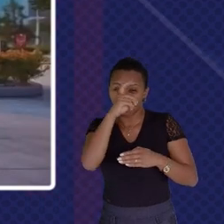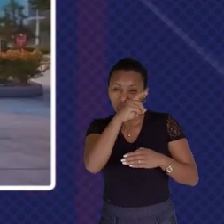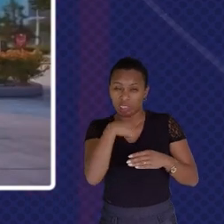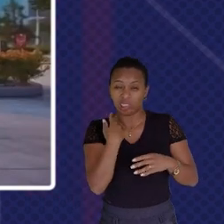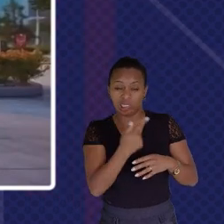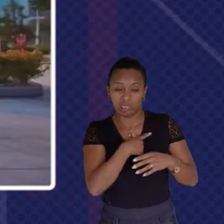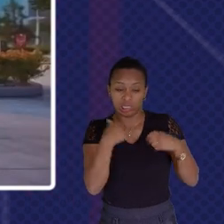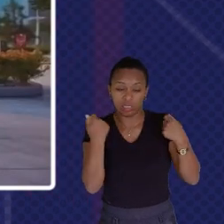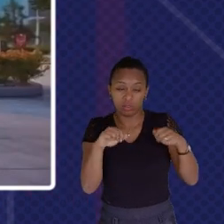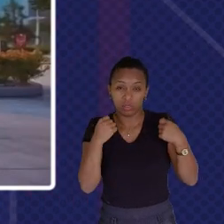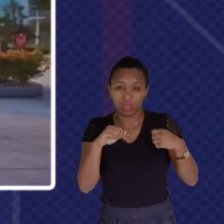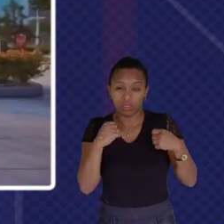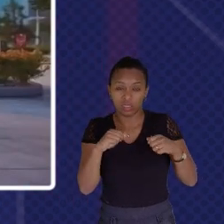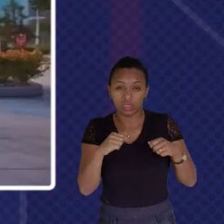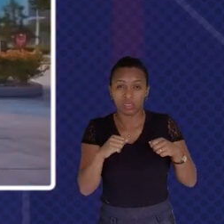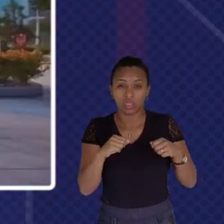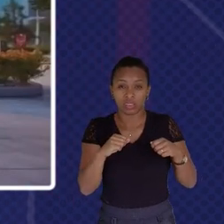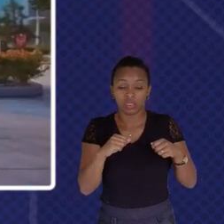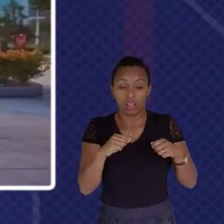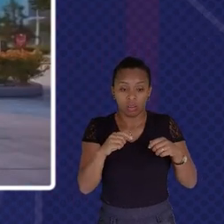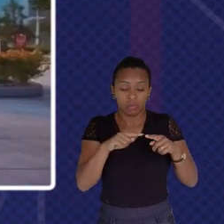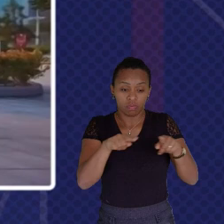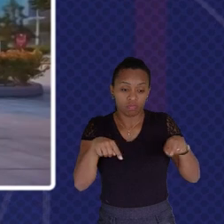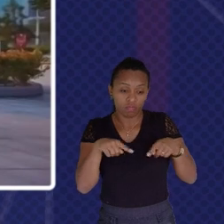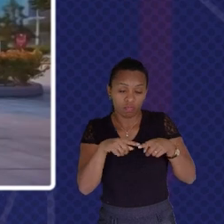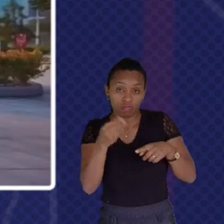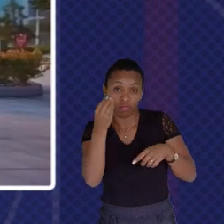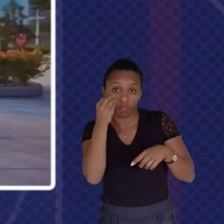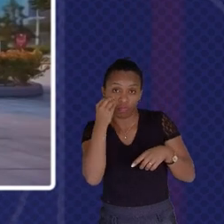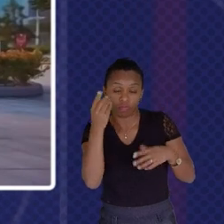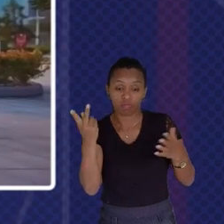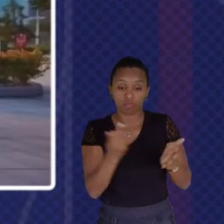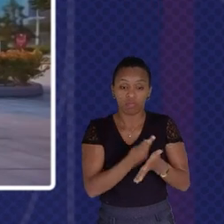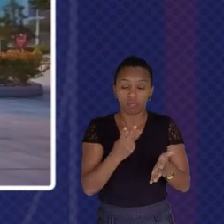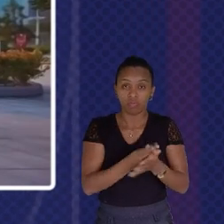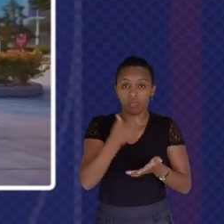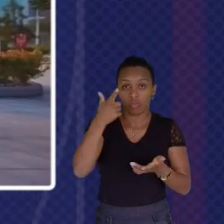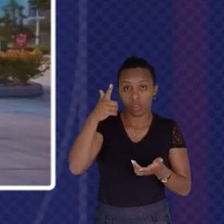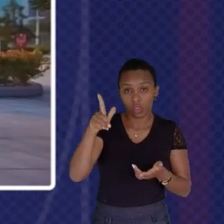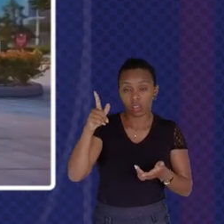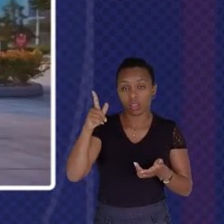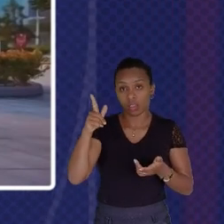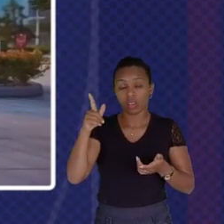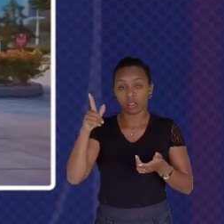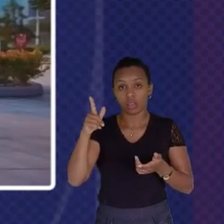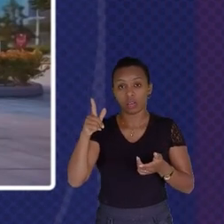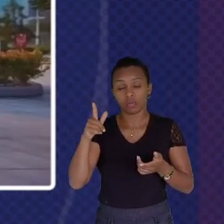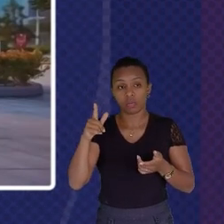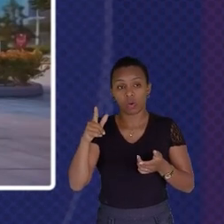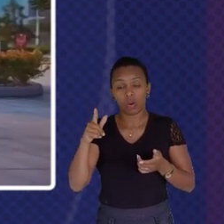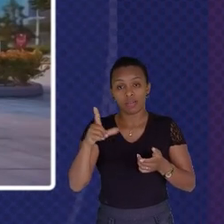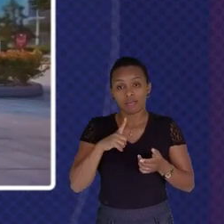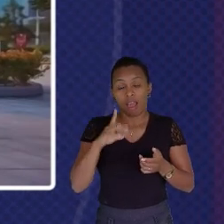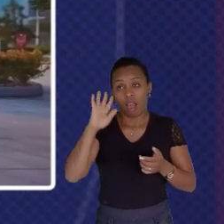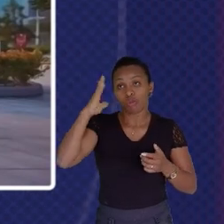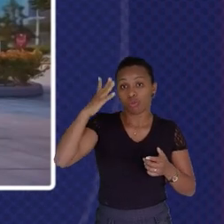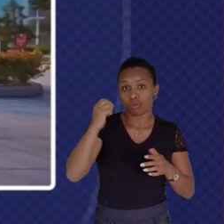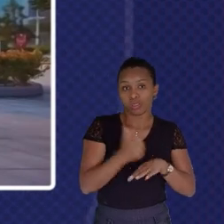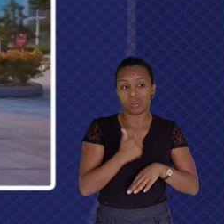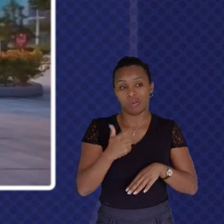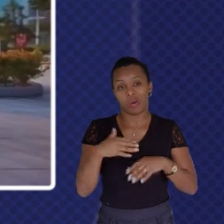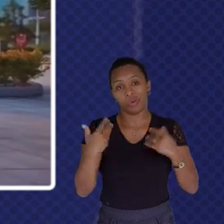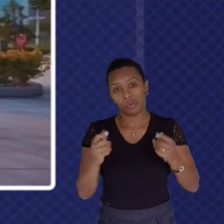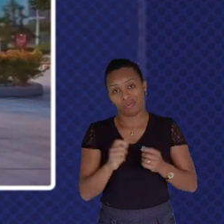Out Fail Learn And Then Get Better At Coming Up With A New Solution After That And When You Do That You Have A Very Different Set Of